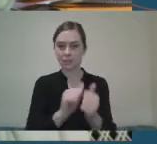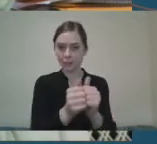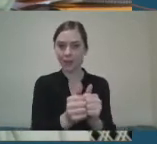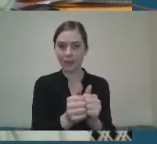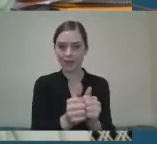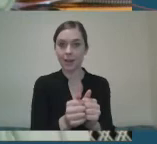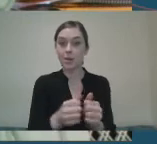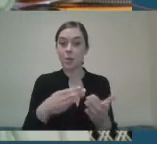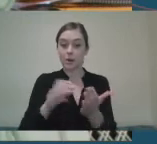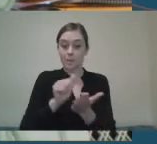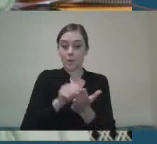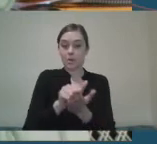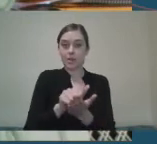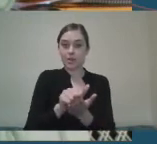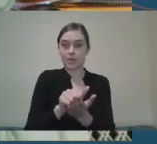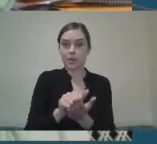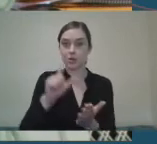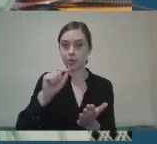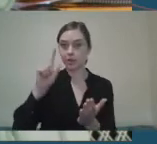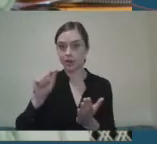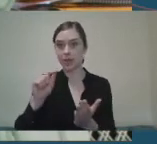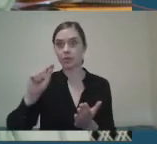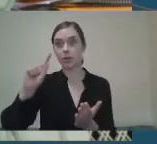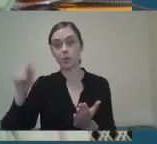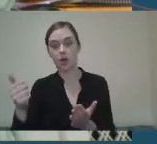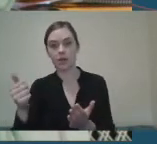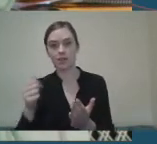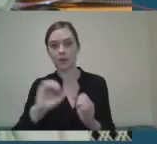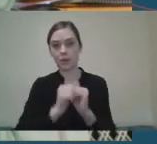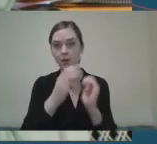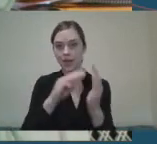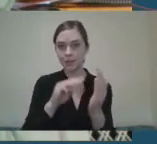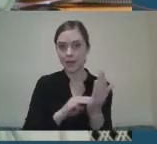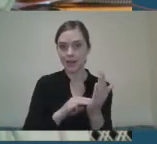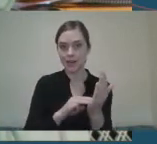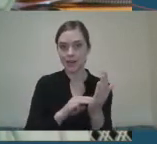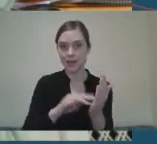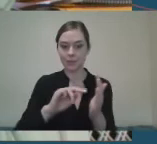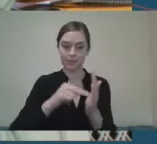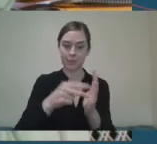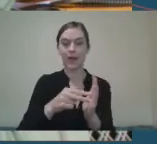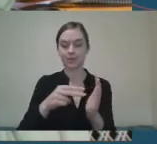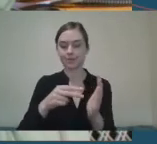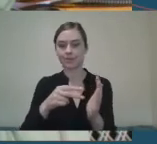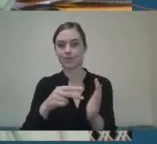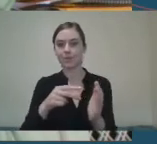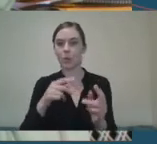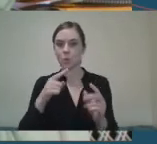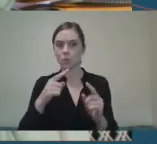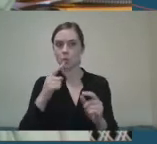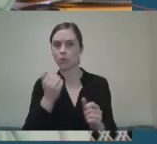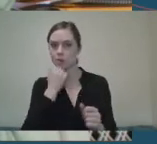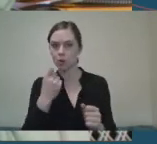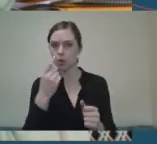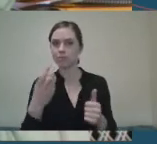2021 to 2023 sports action plan, one thing I've sought to prioritise is the this very issue, and